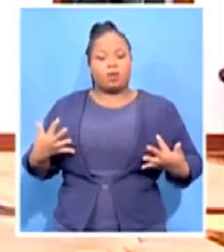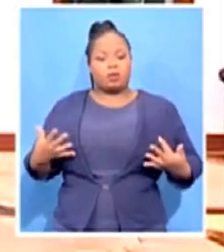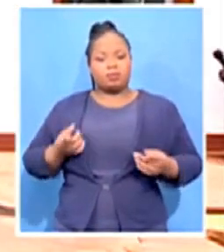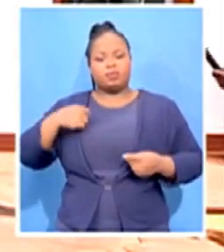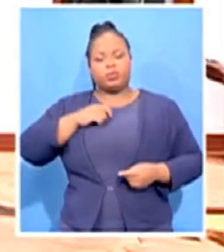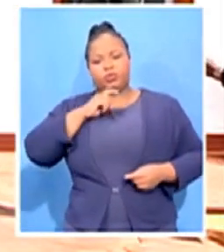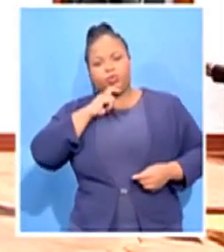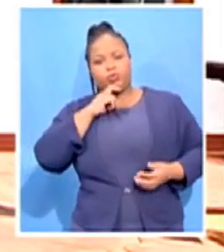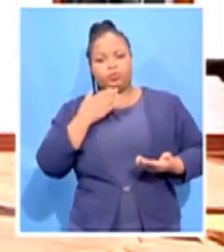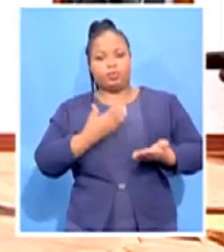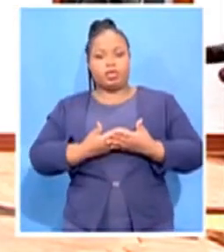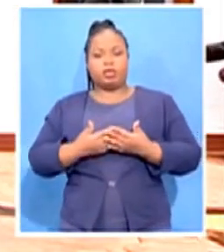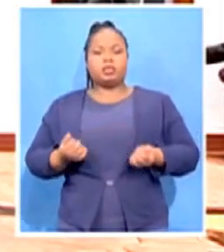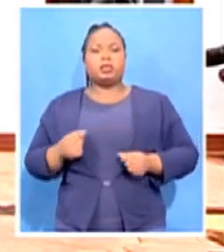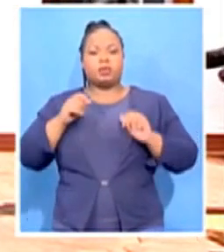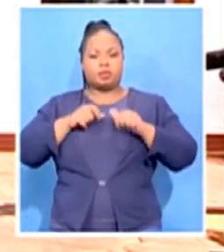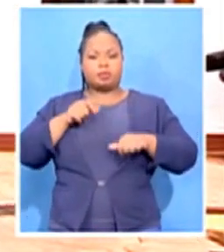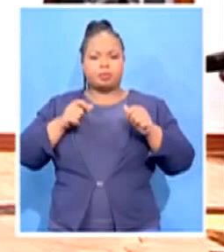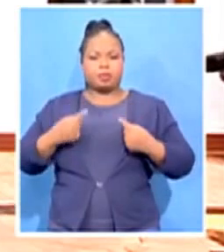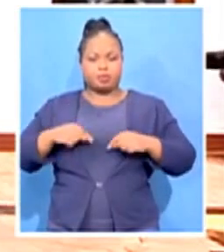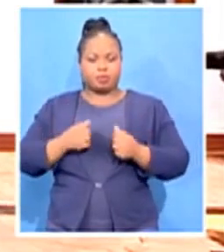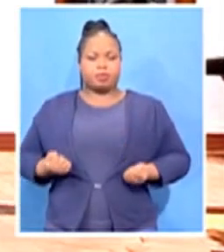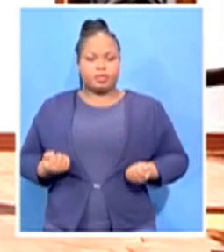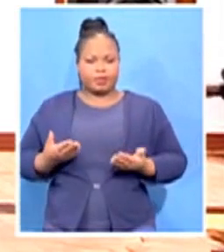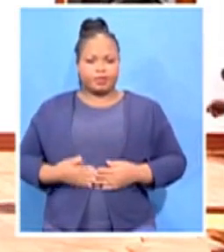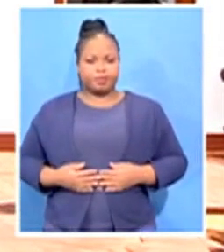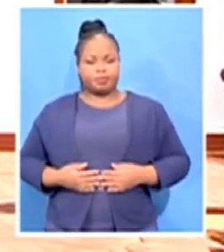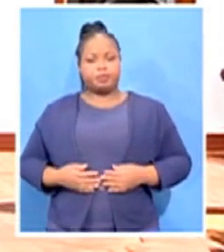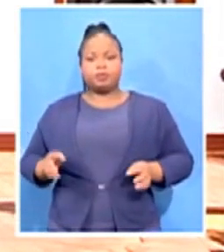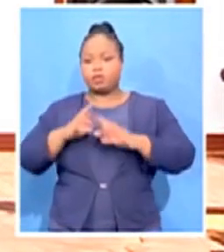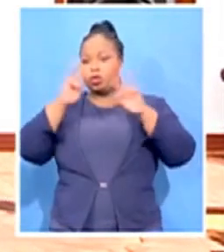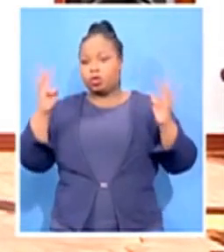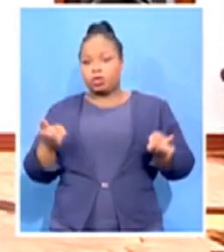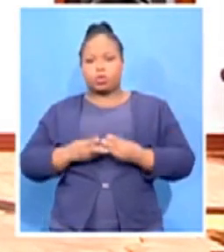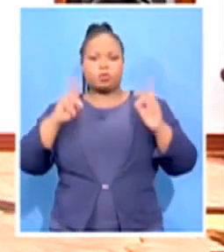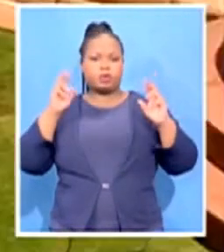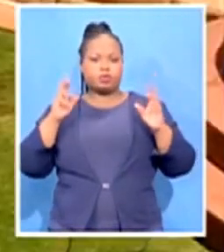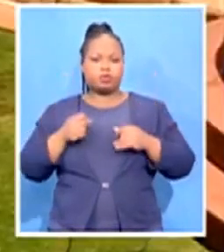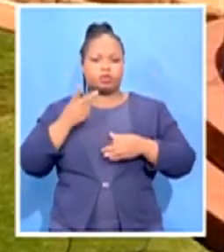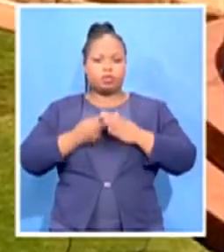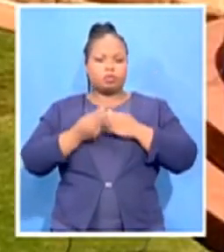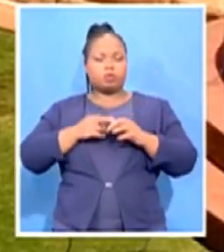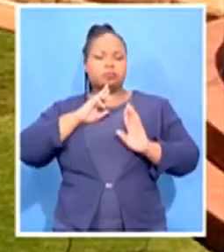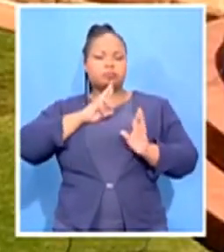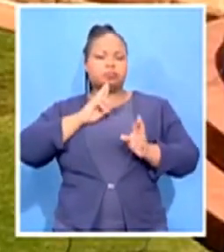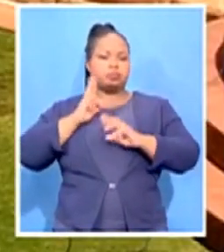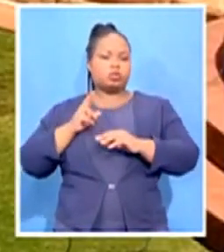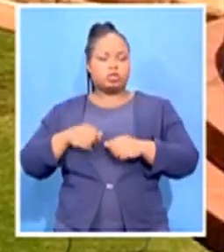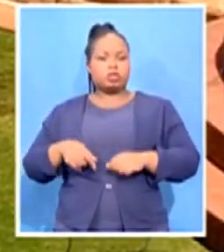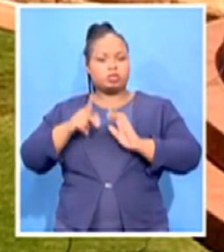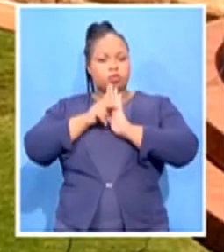with. On global issues, they both responded to their country's policies on Israel-Palestine question.